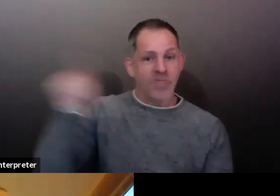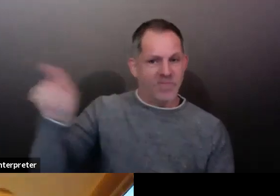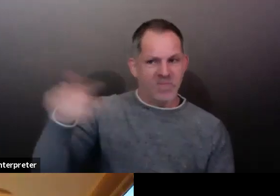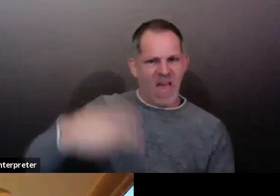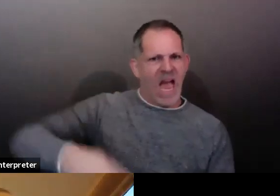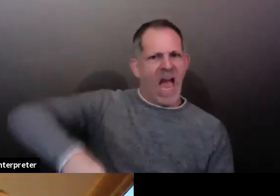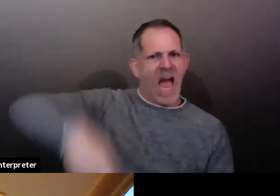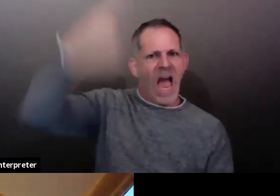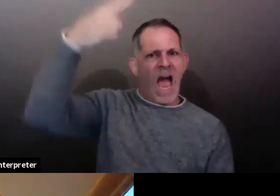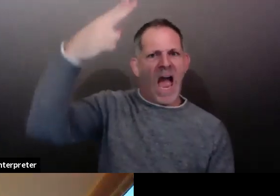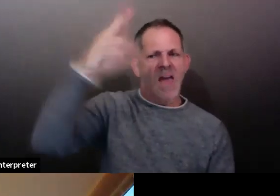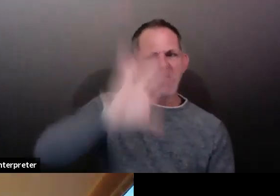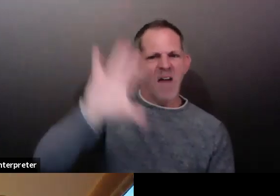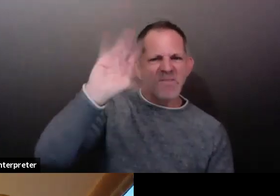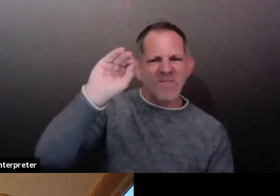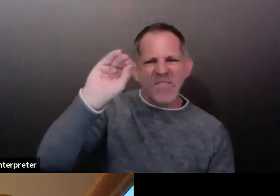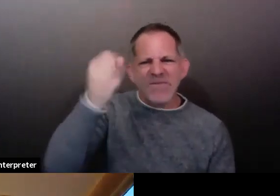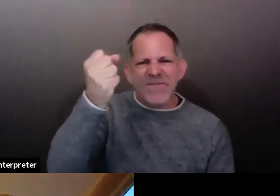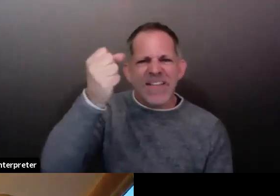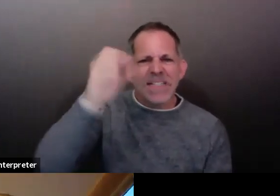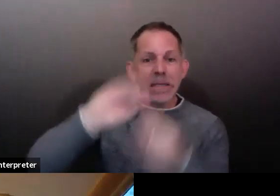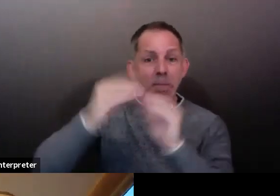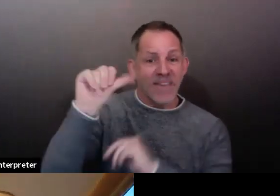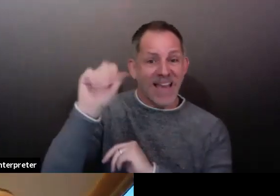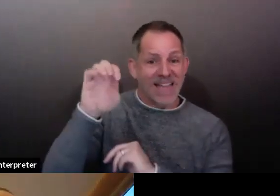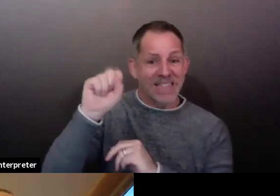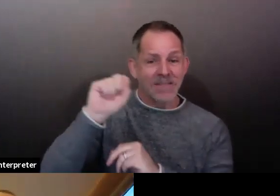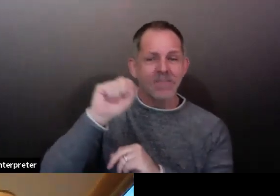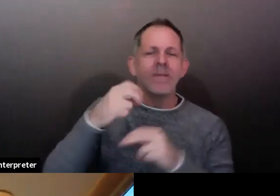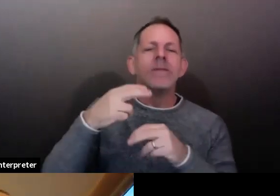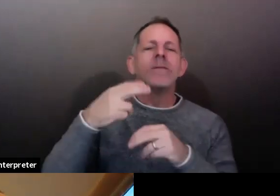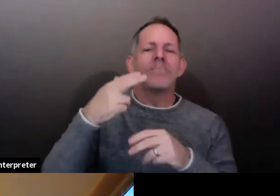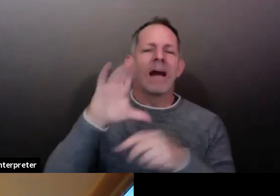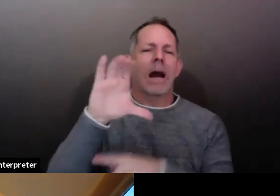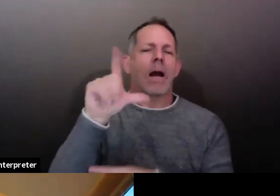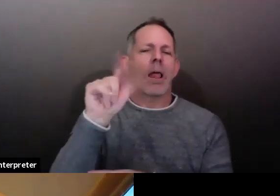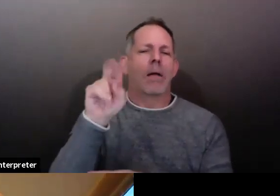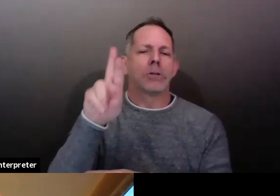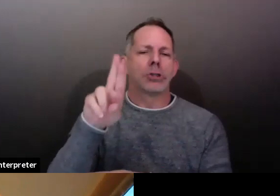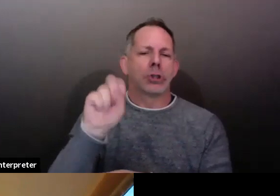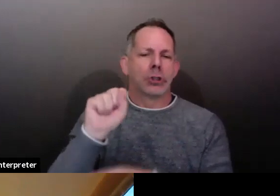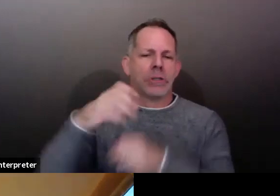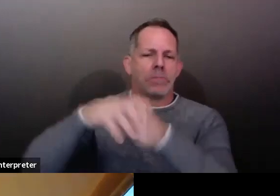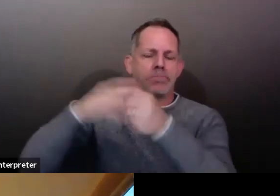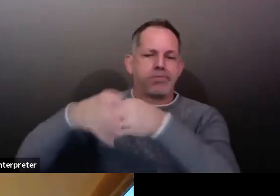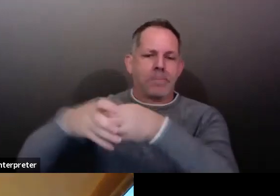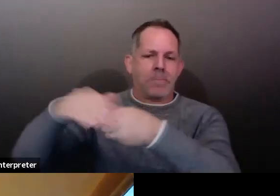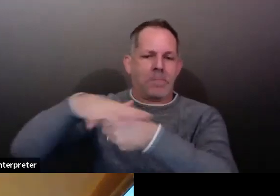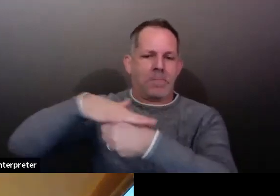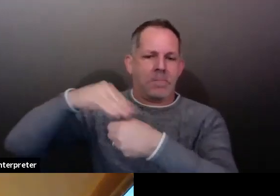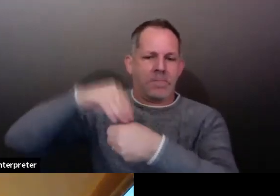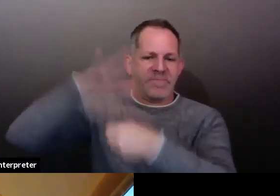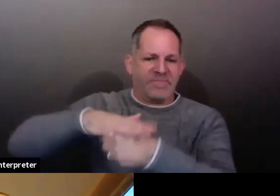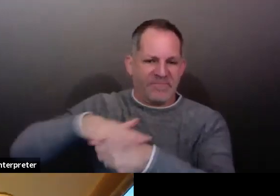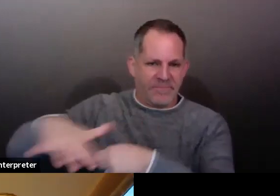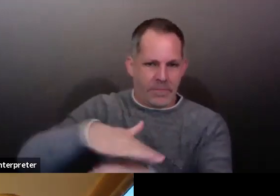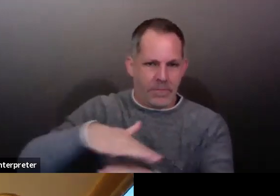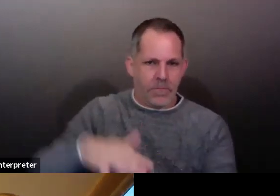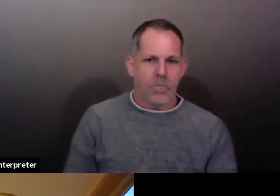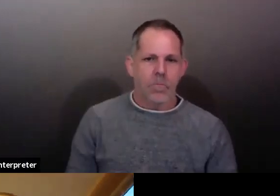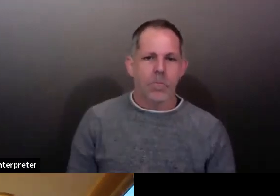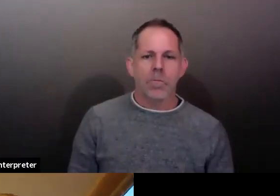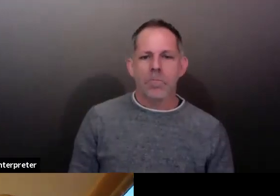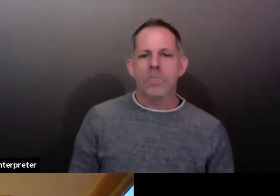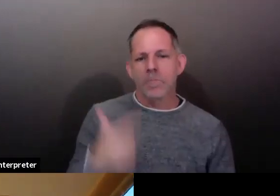and this is true across all long-term care, those cases are typically roughly split 50-50 between staff and